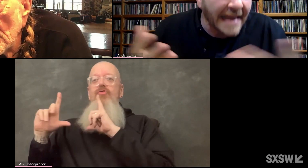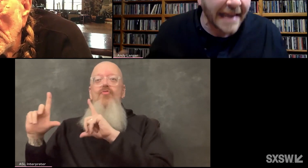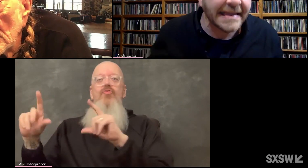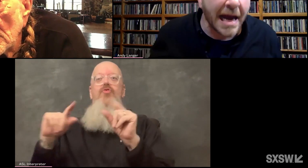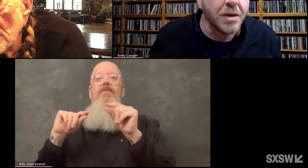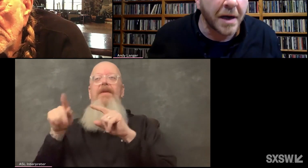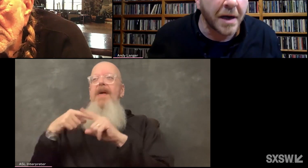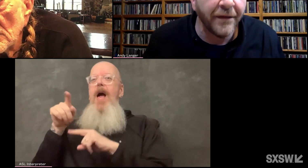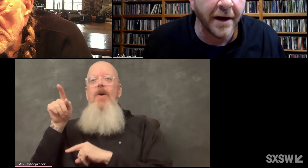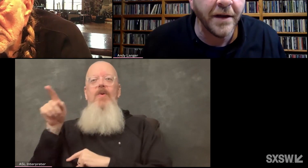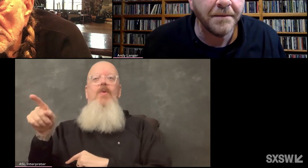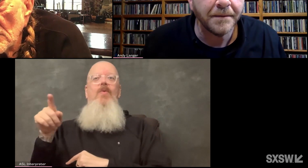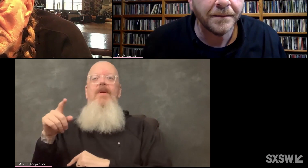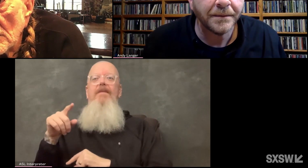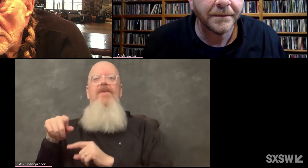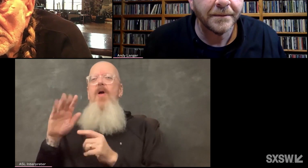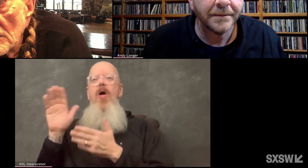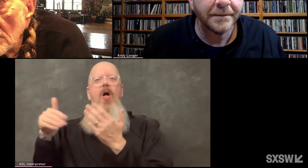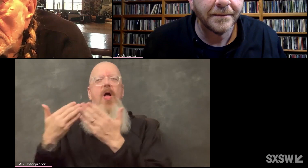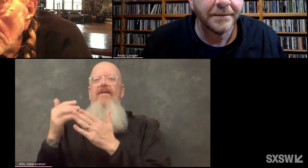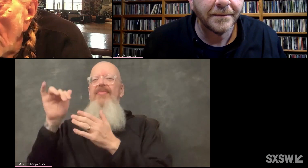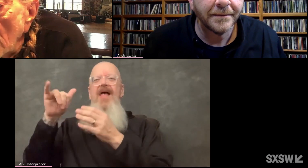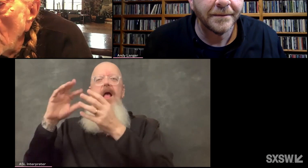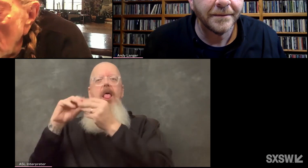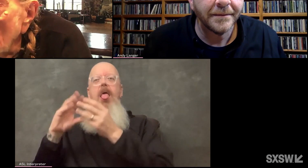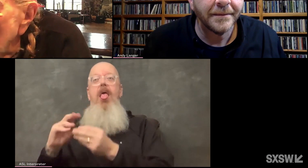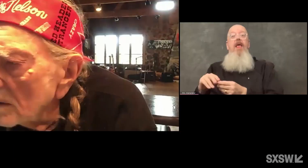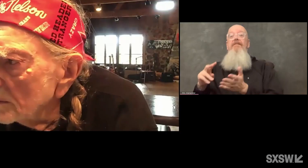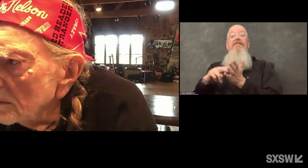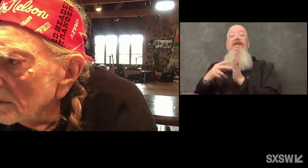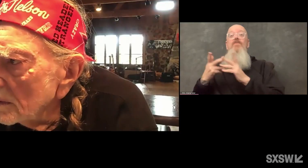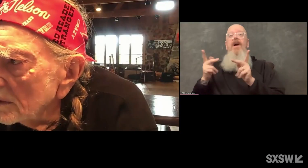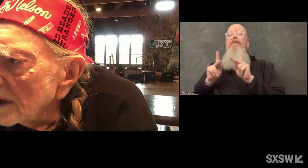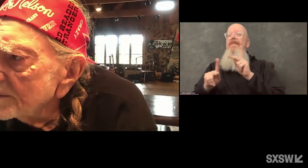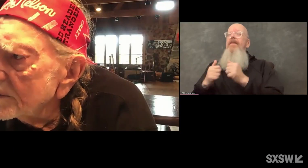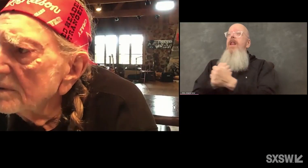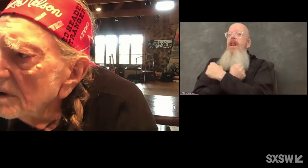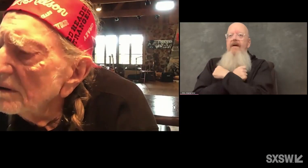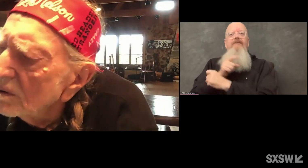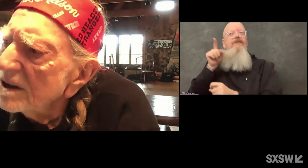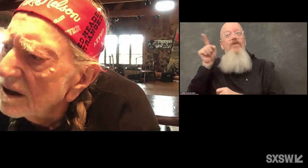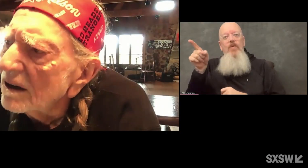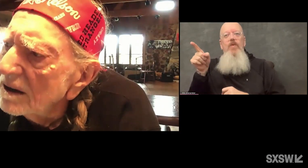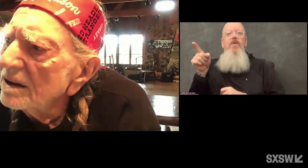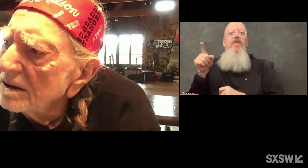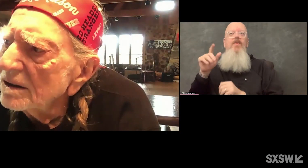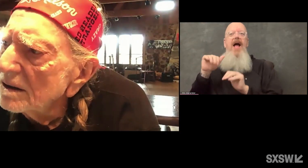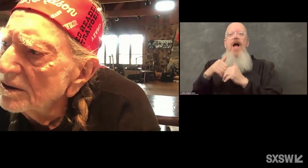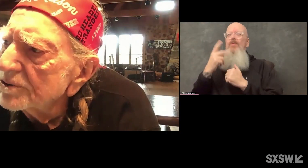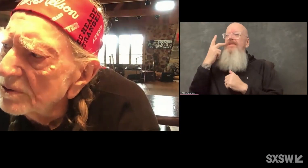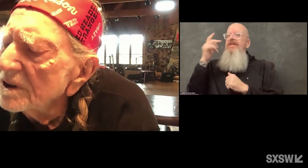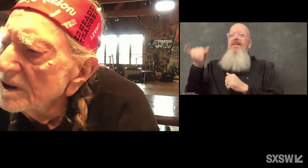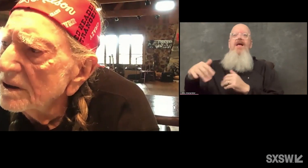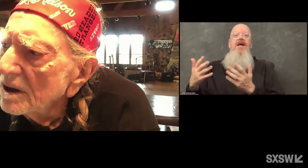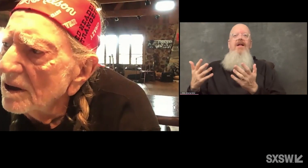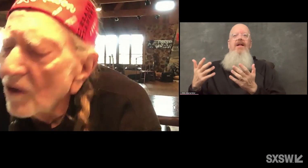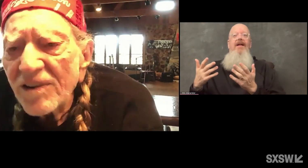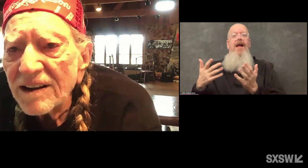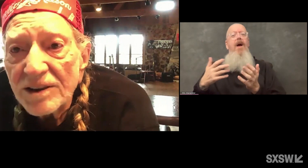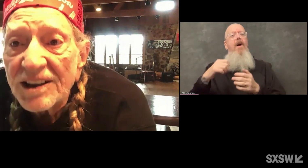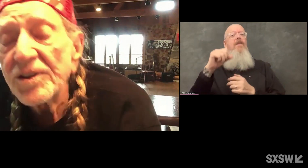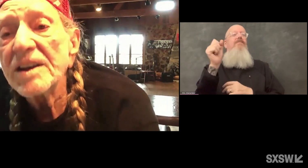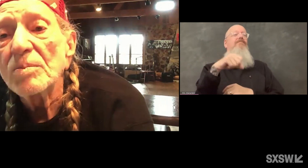I guess that's how you can make fun of it? Well, that's, yeah, and it's really,